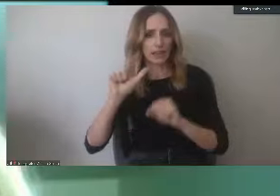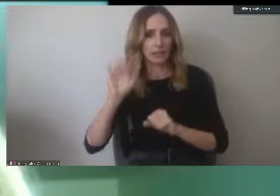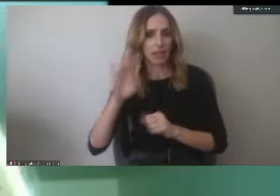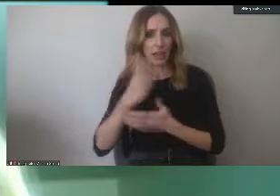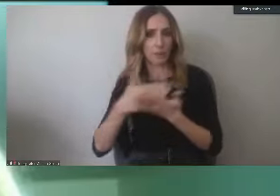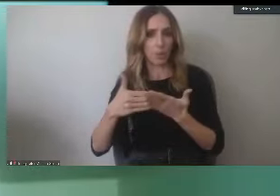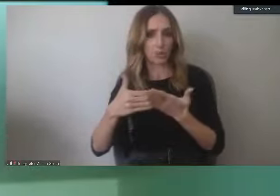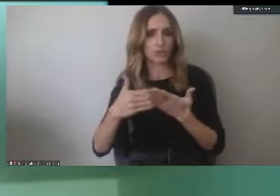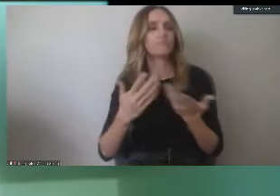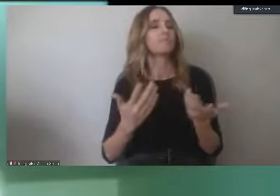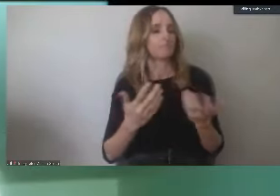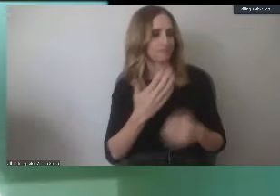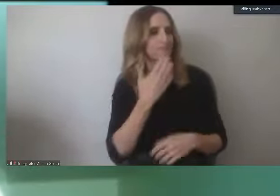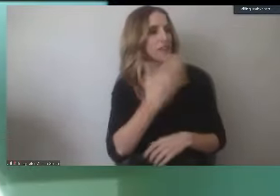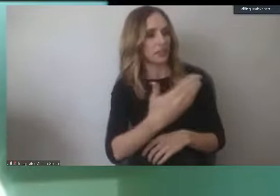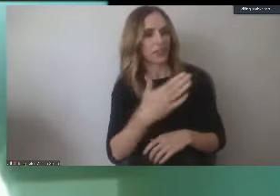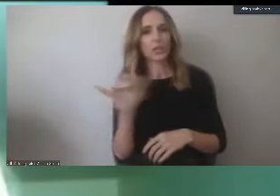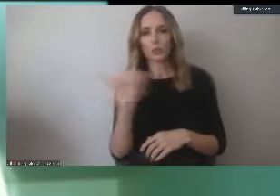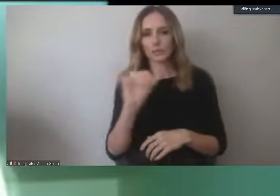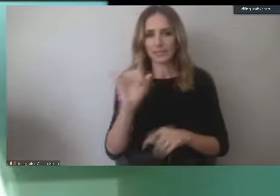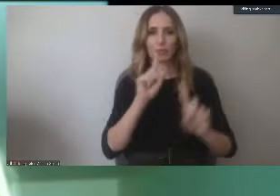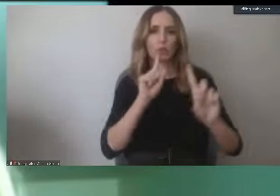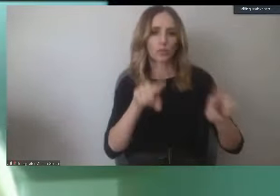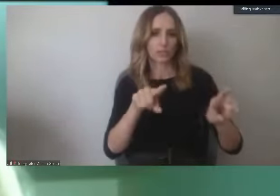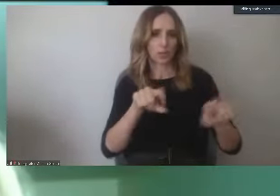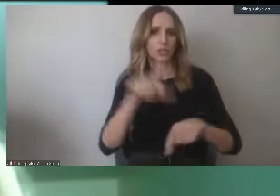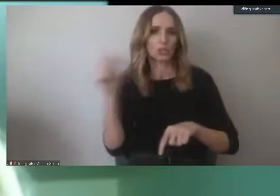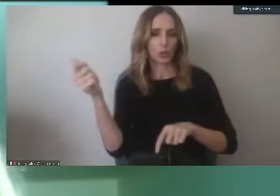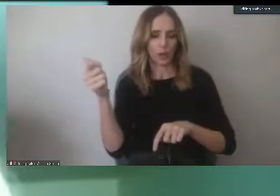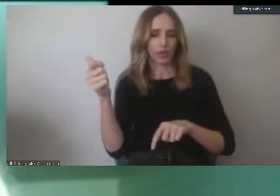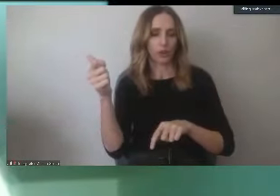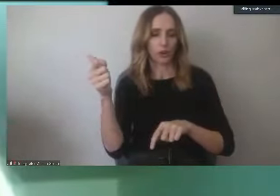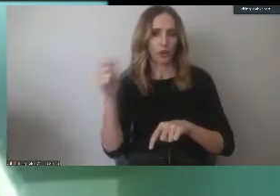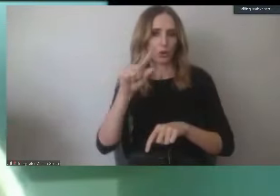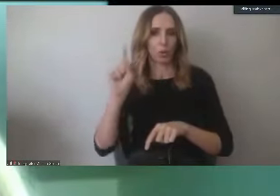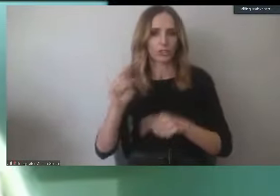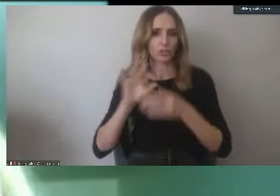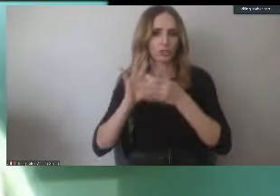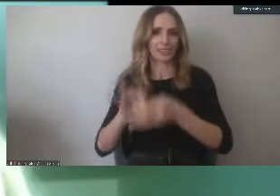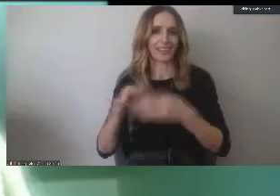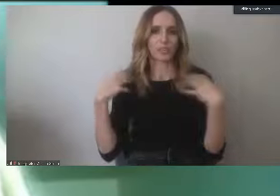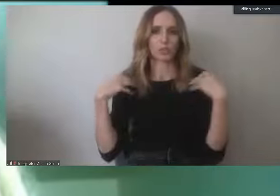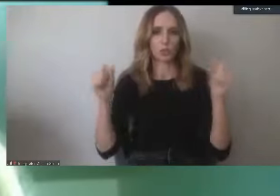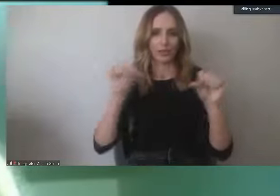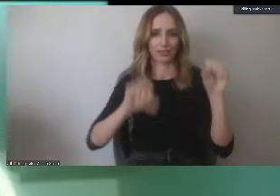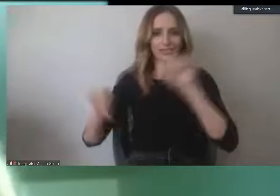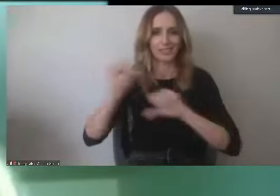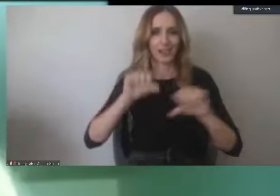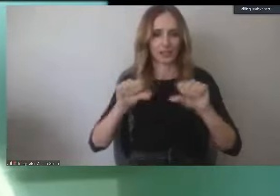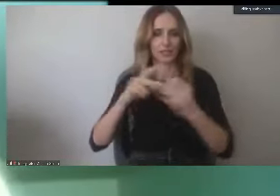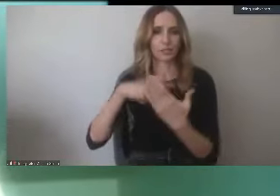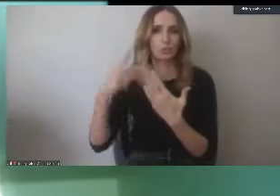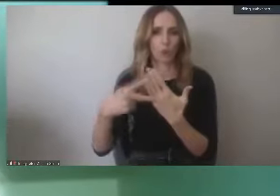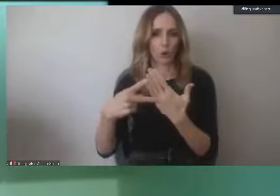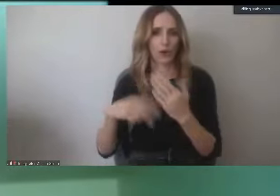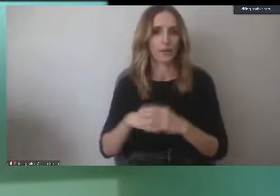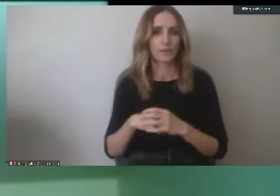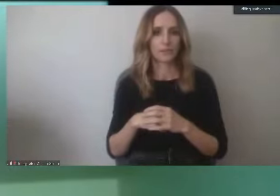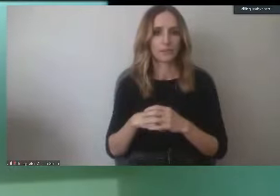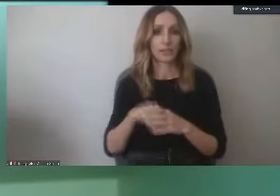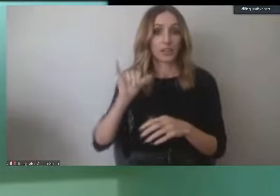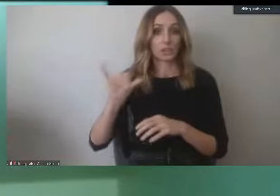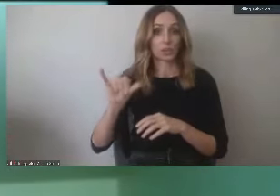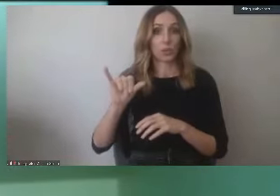This is a similar response to other questions involving the health sciences program. The phlebotomy program requires